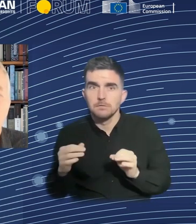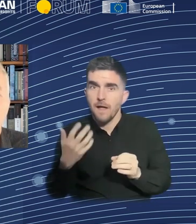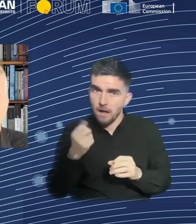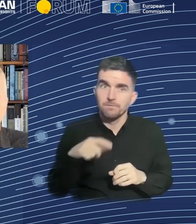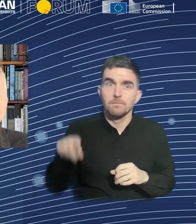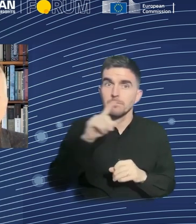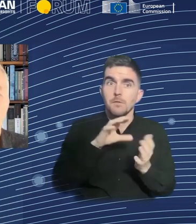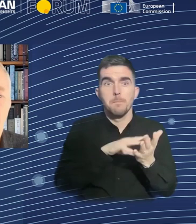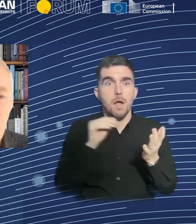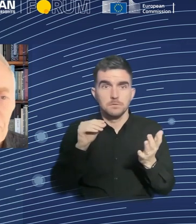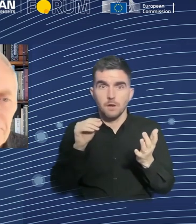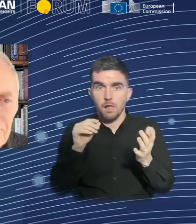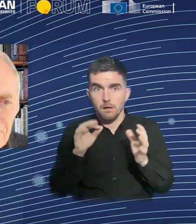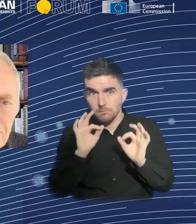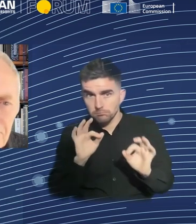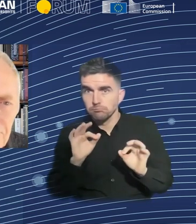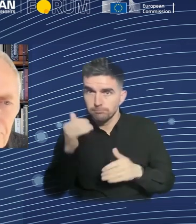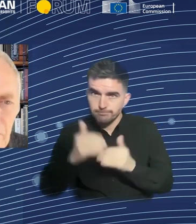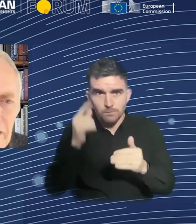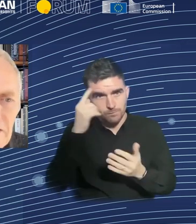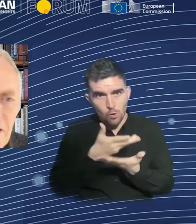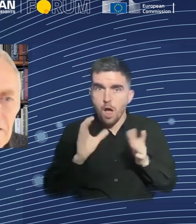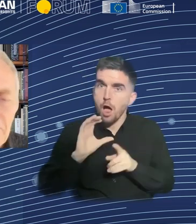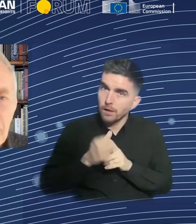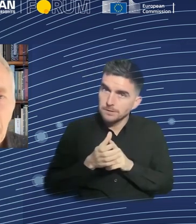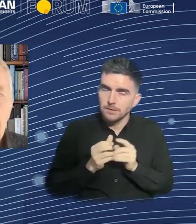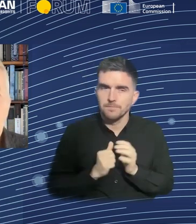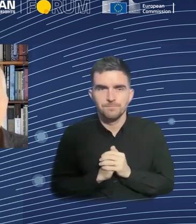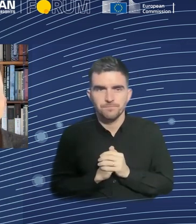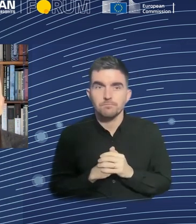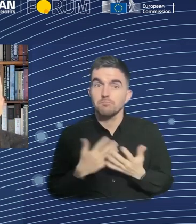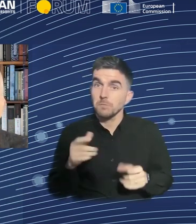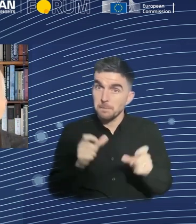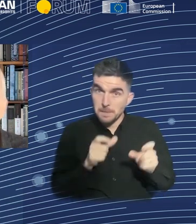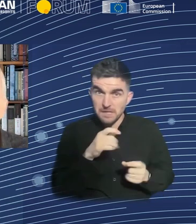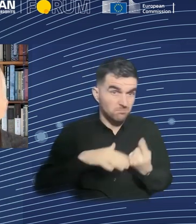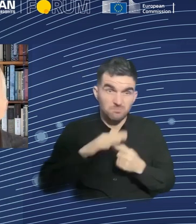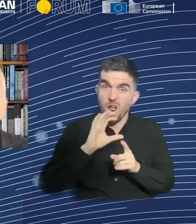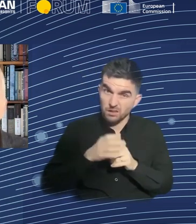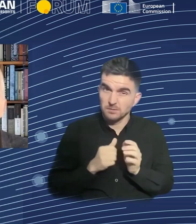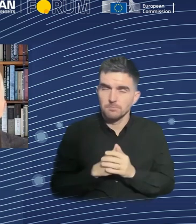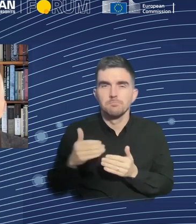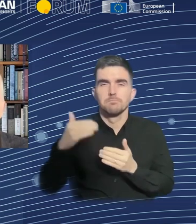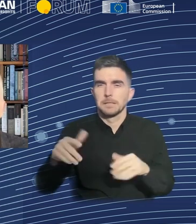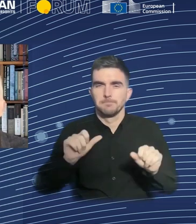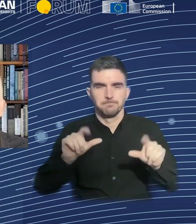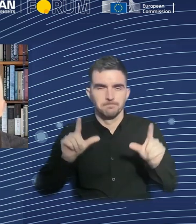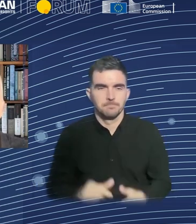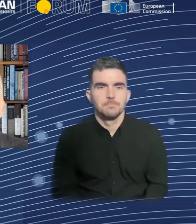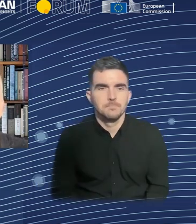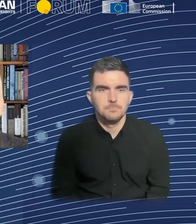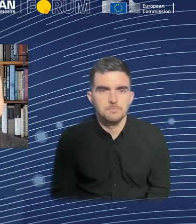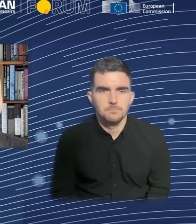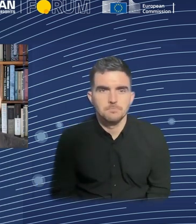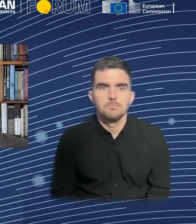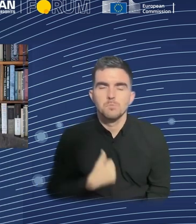of human culture. Next slide. We need to increase transparency. One of the